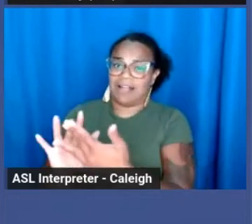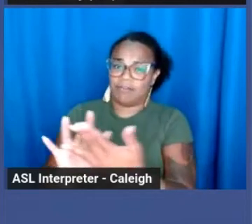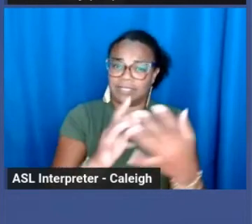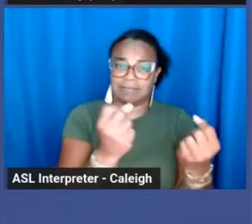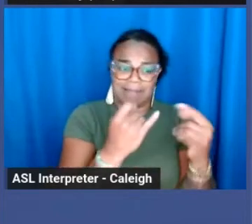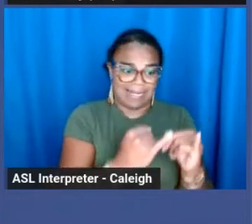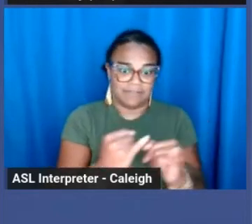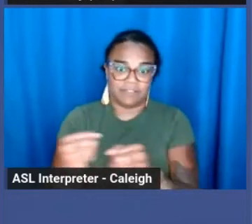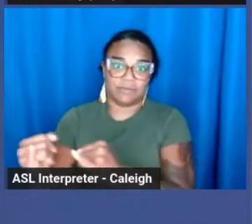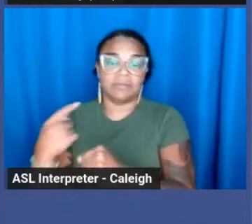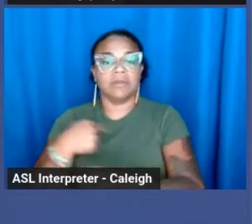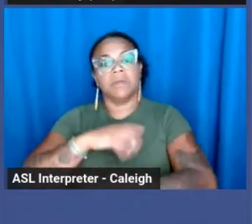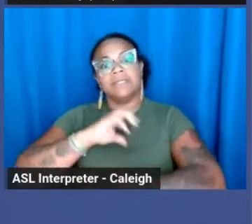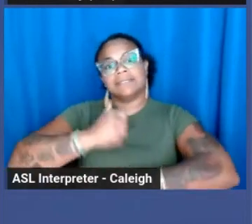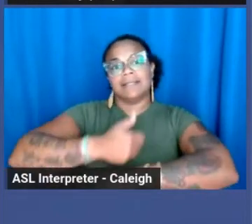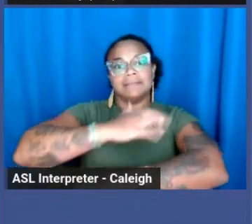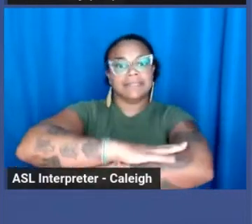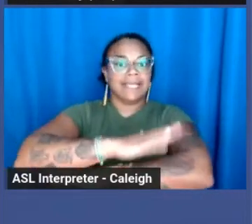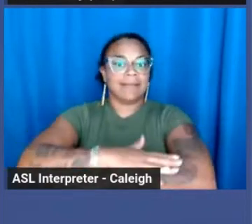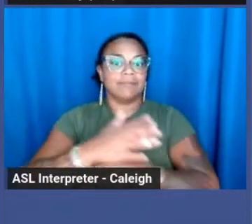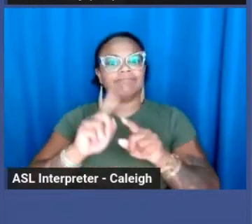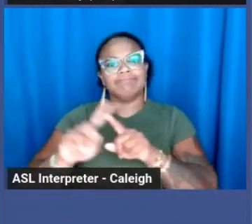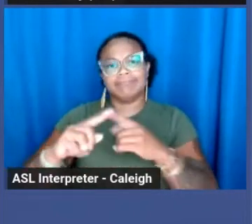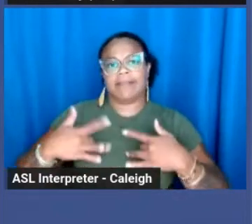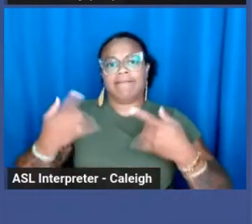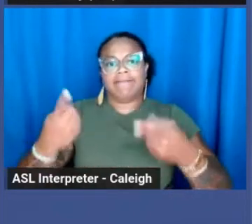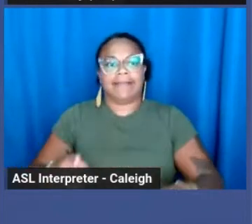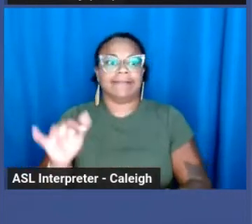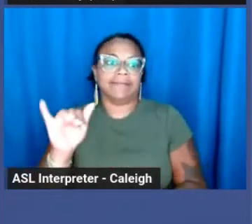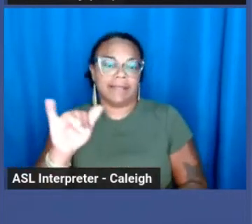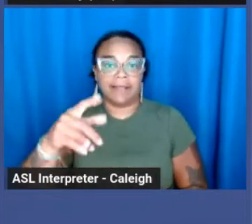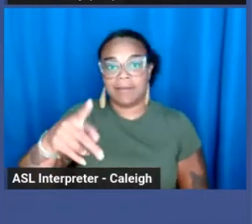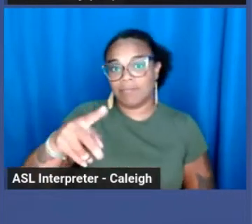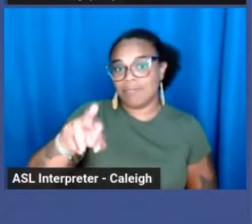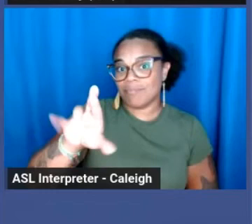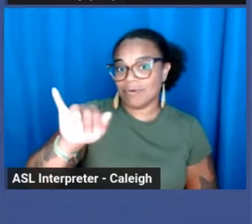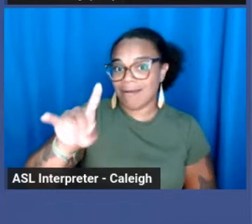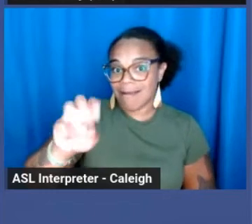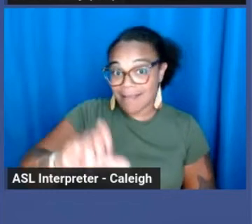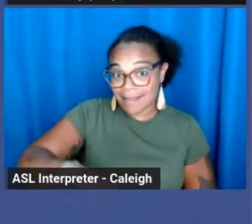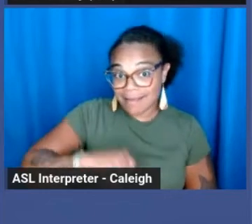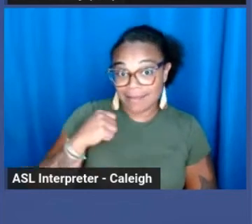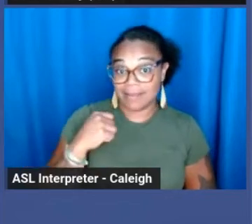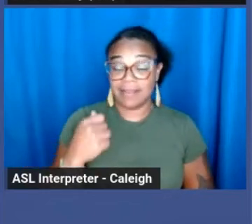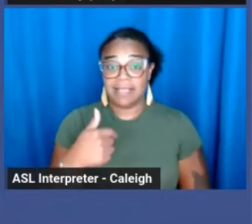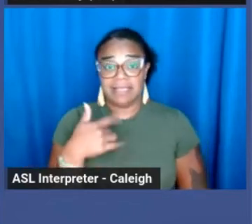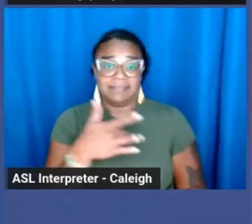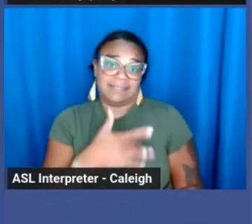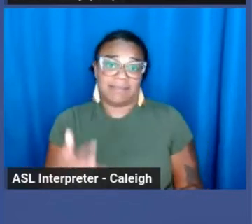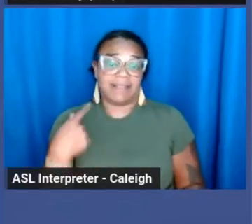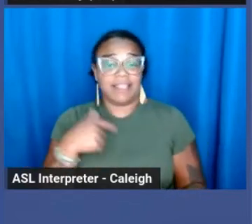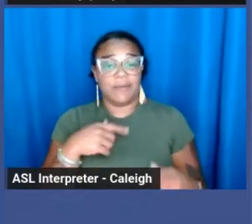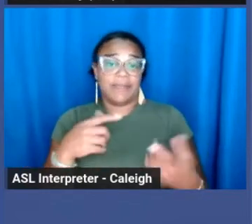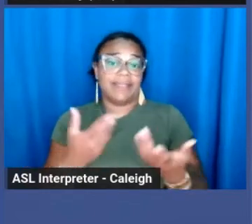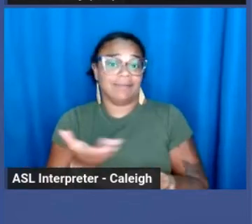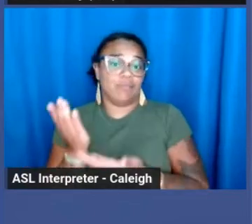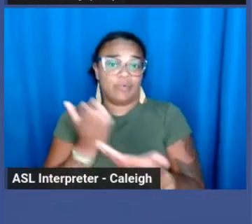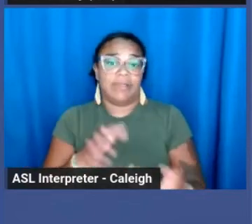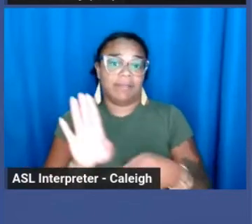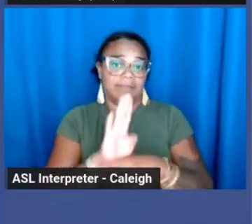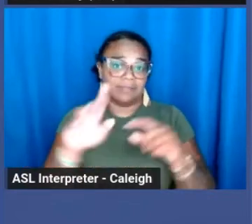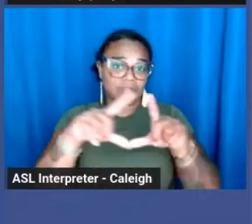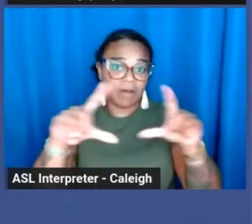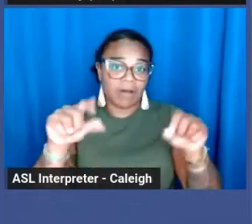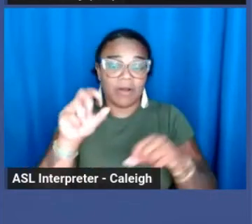tabling at places like Pride, where you want to walk around with a business card or a little flyer you printed out at the library